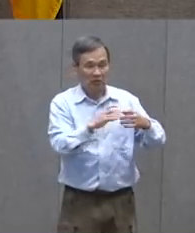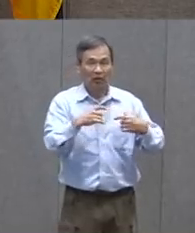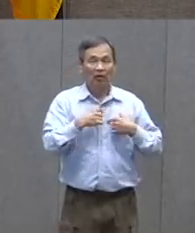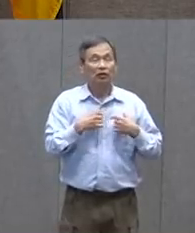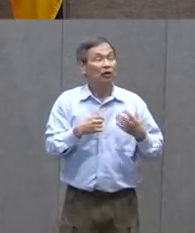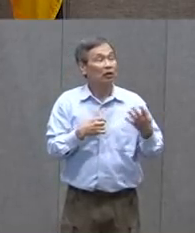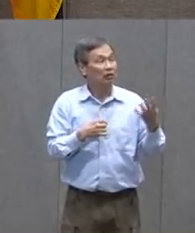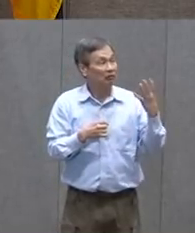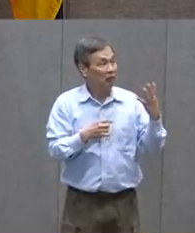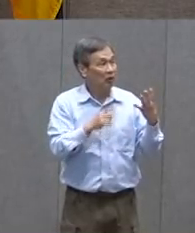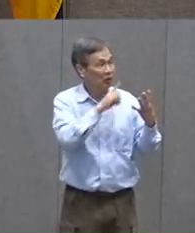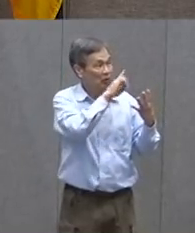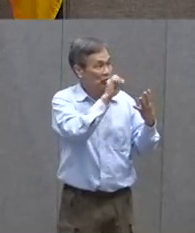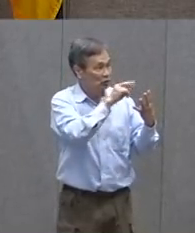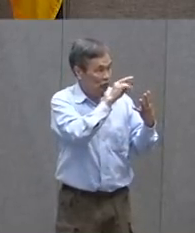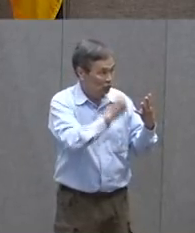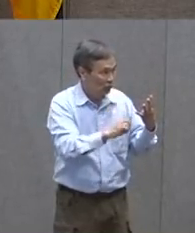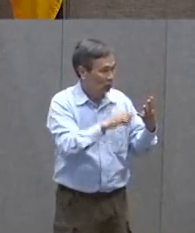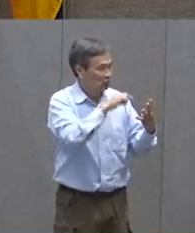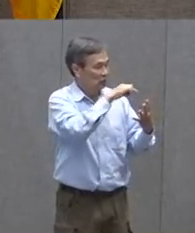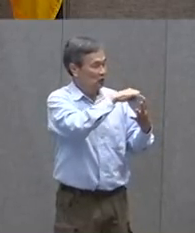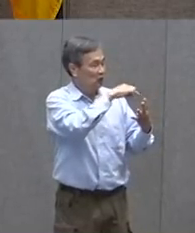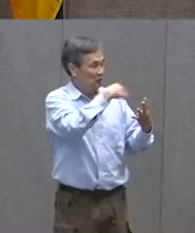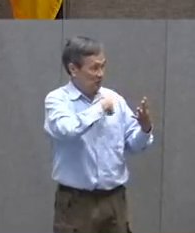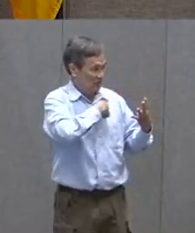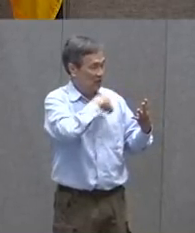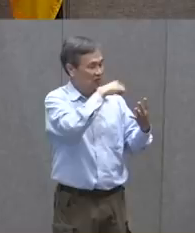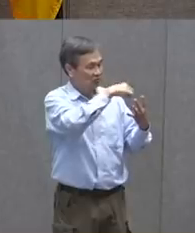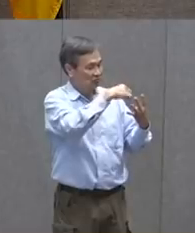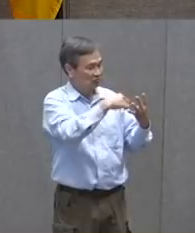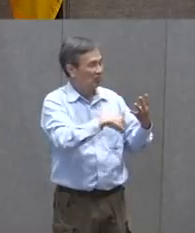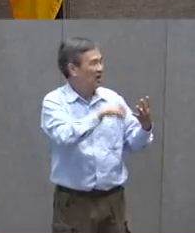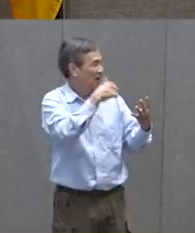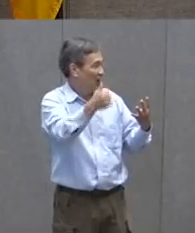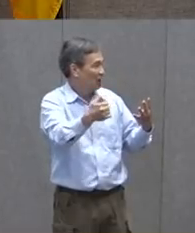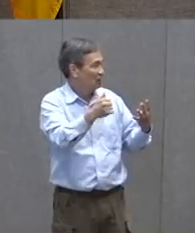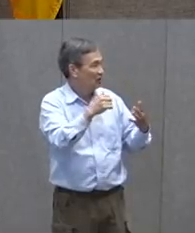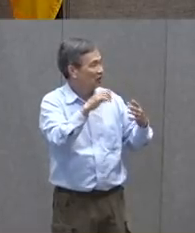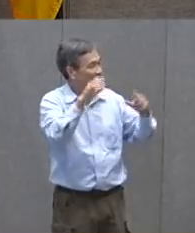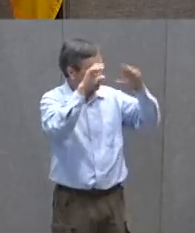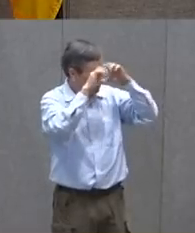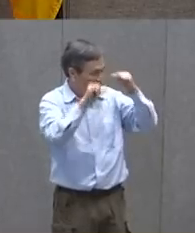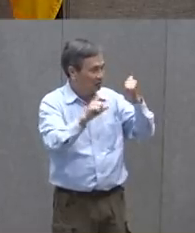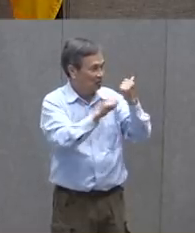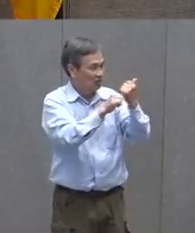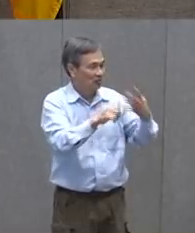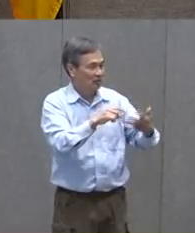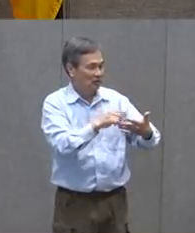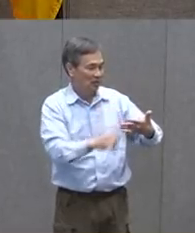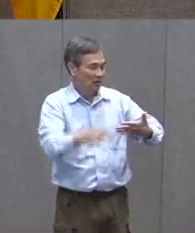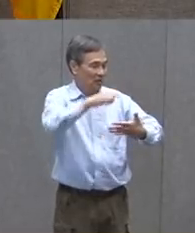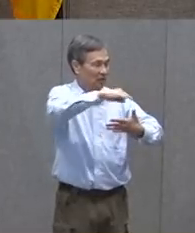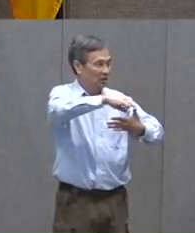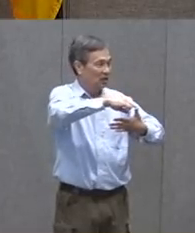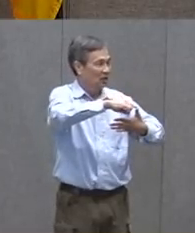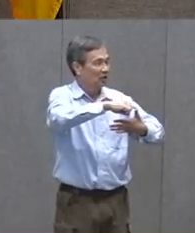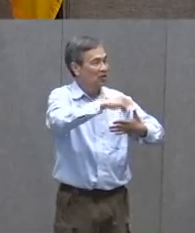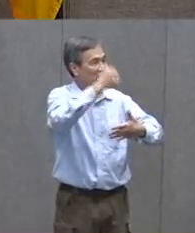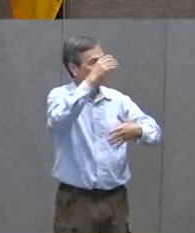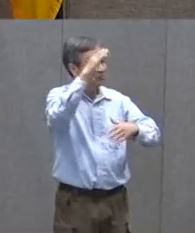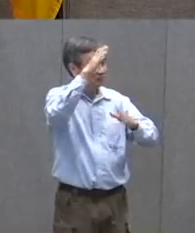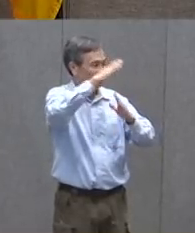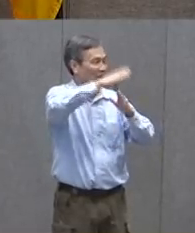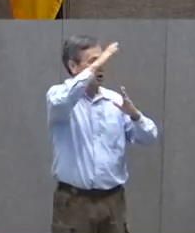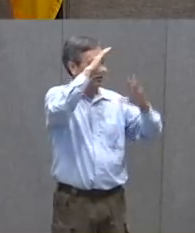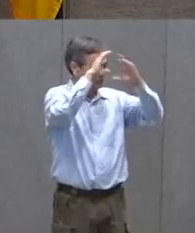that represent all of our school. And then we have one really big boss, Mrs. Reedy, who's in charge